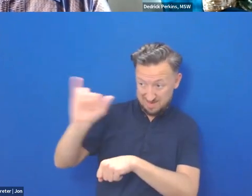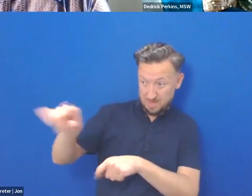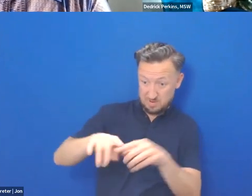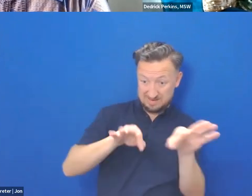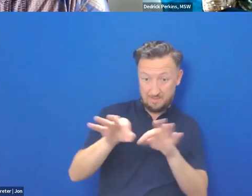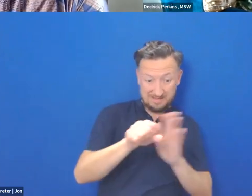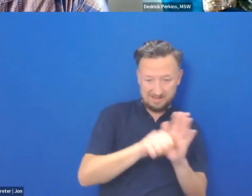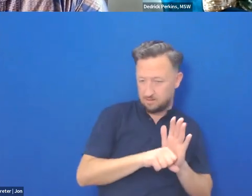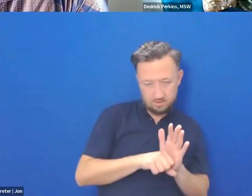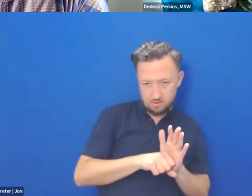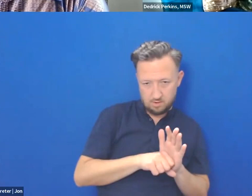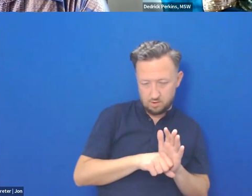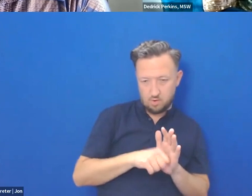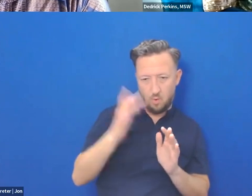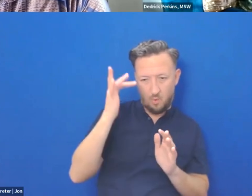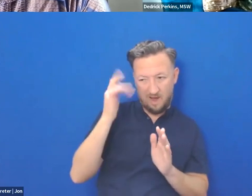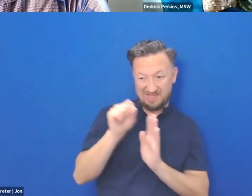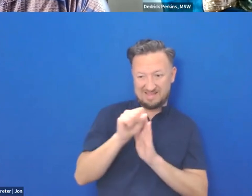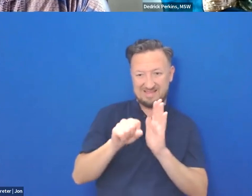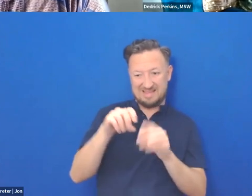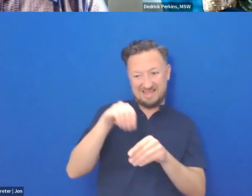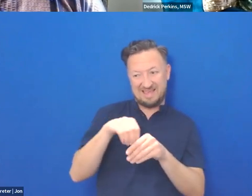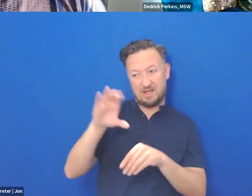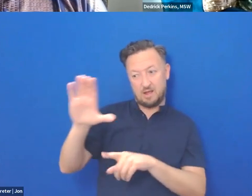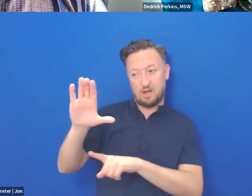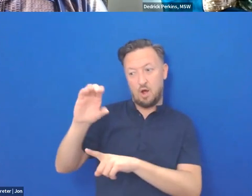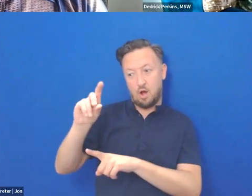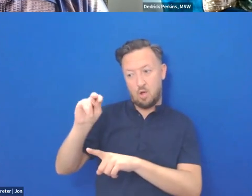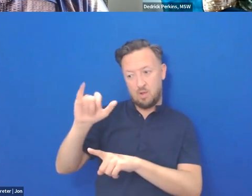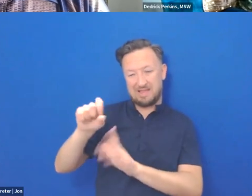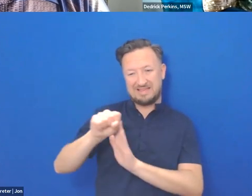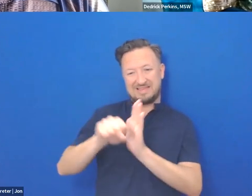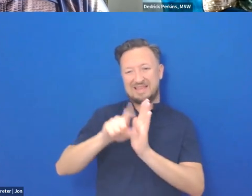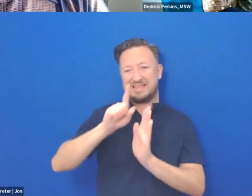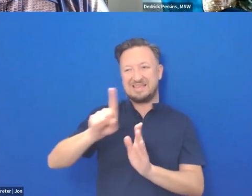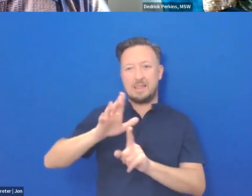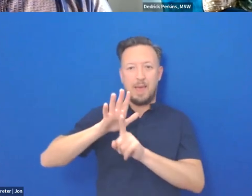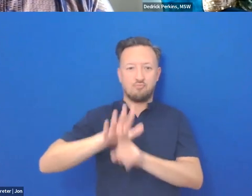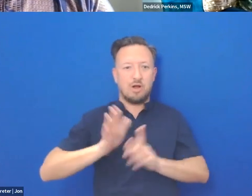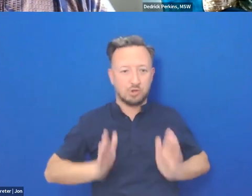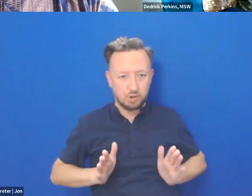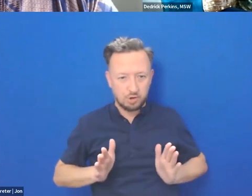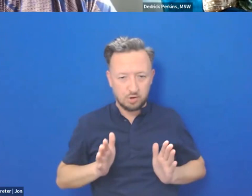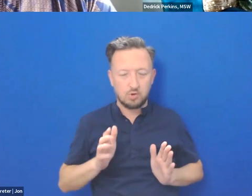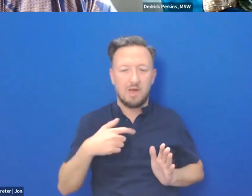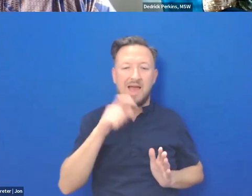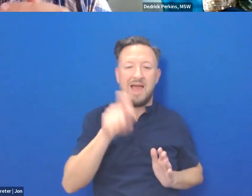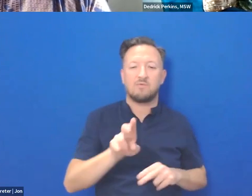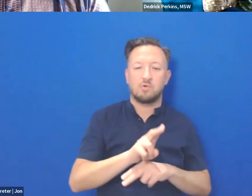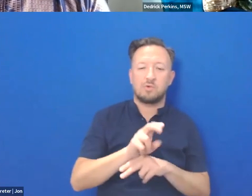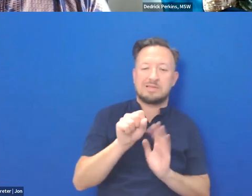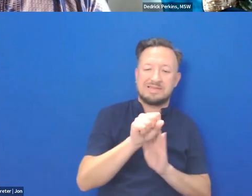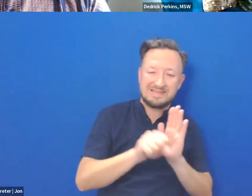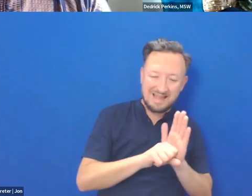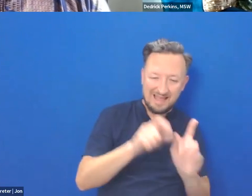colonial theory, the state is the oppressor. Right. So you have to use state theory. And that's, that, that, that's what